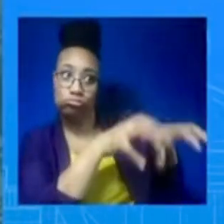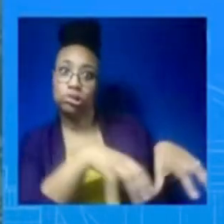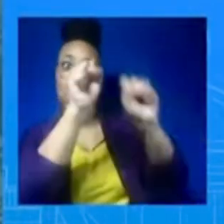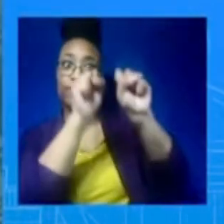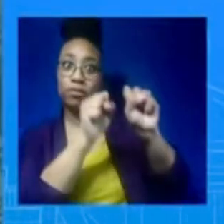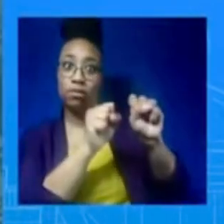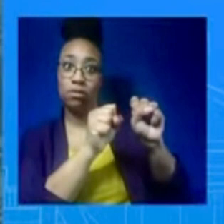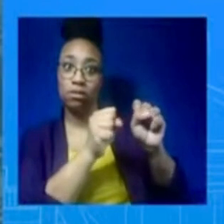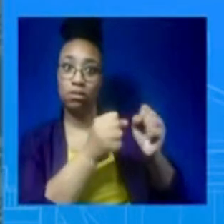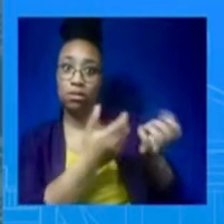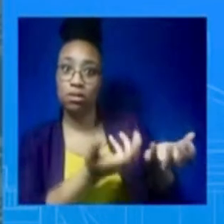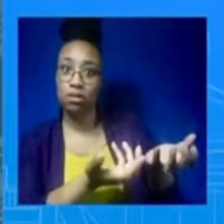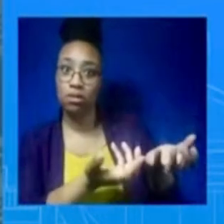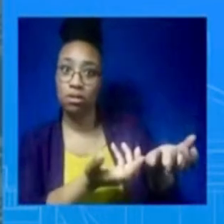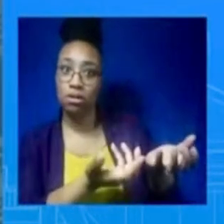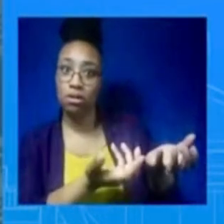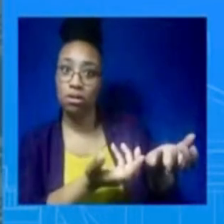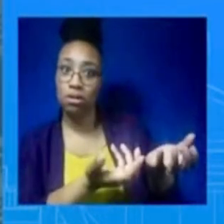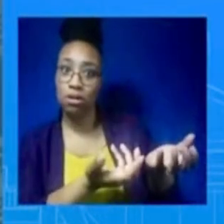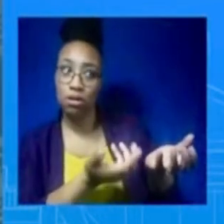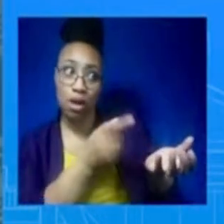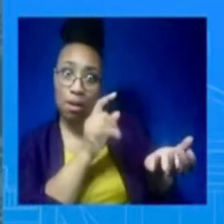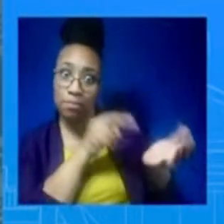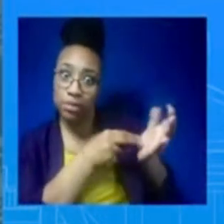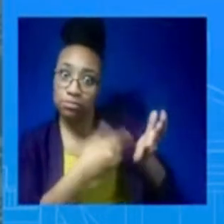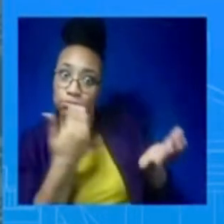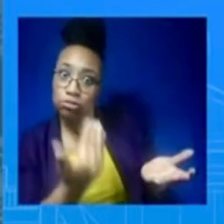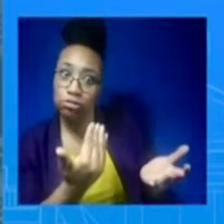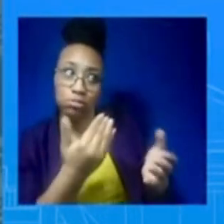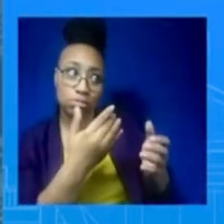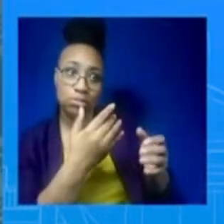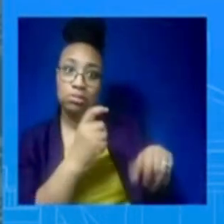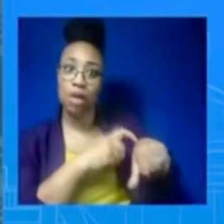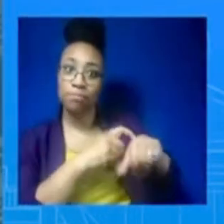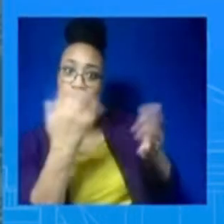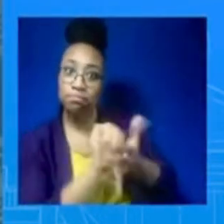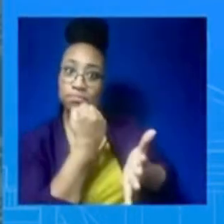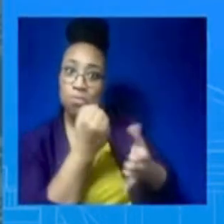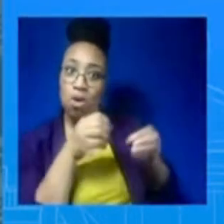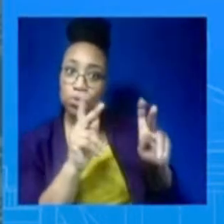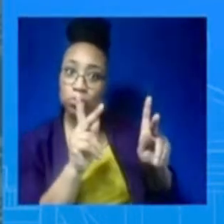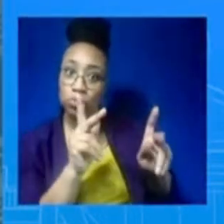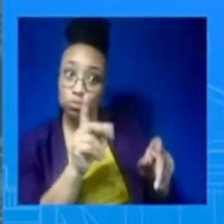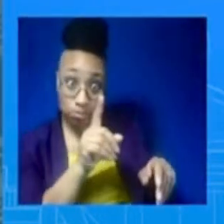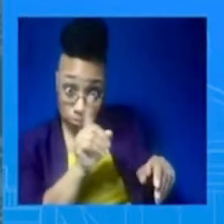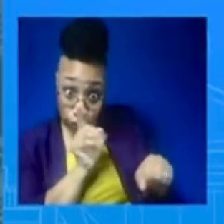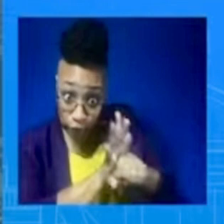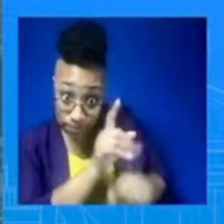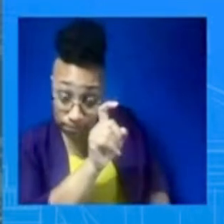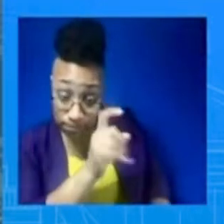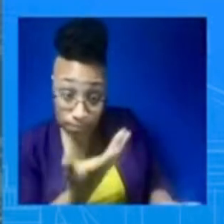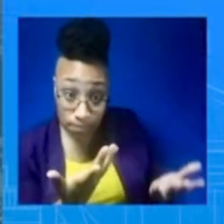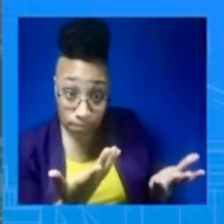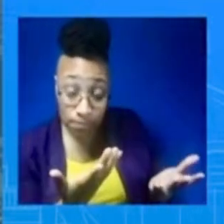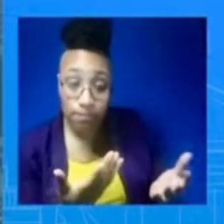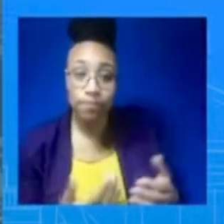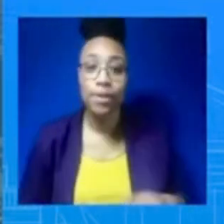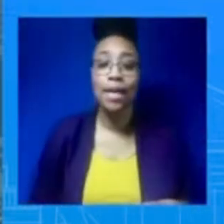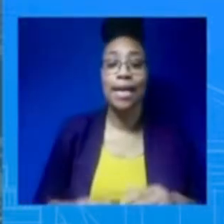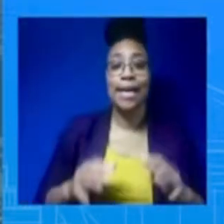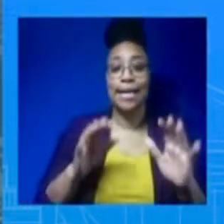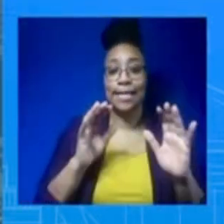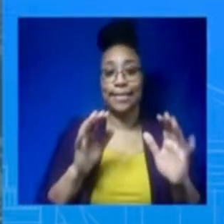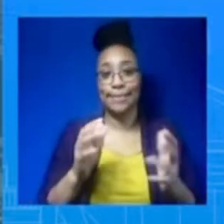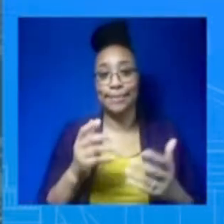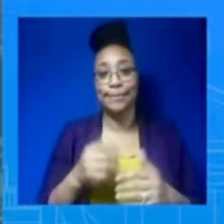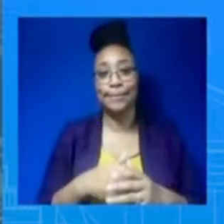not, but I do want to address the fact that we recognize that it is a priority for the AAPI community, and we are